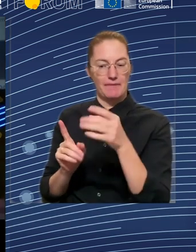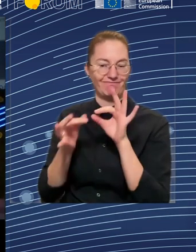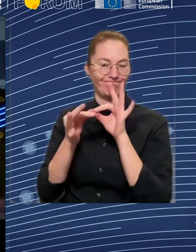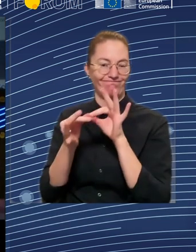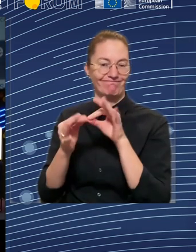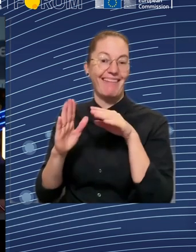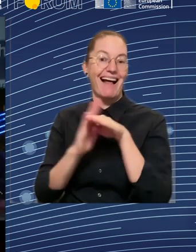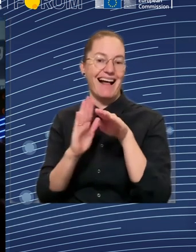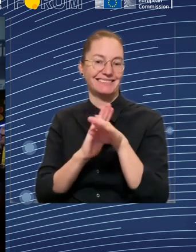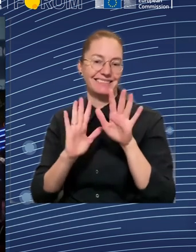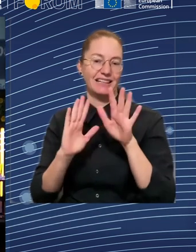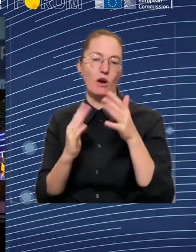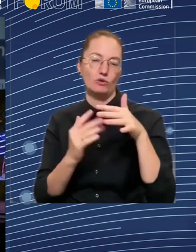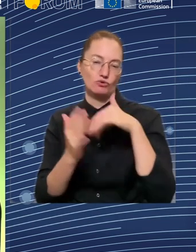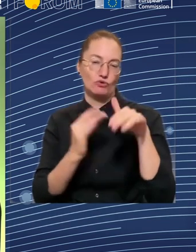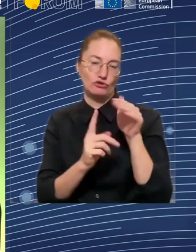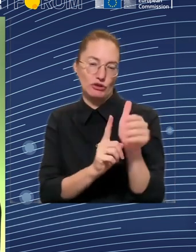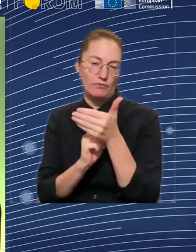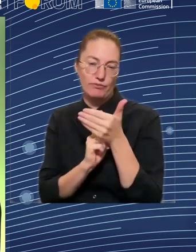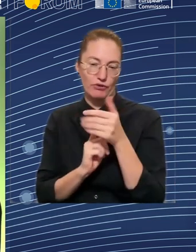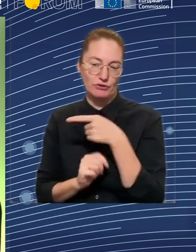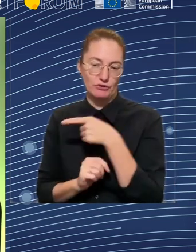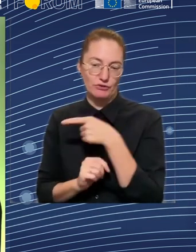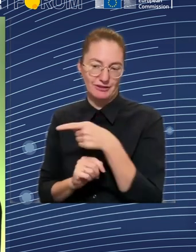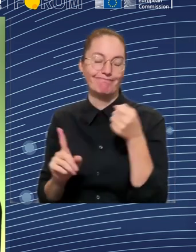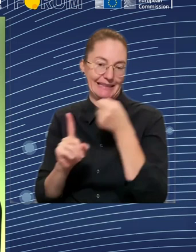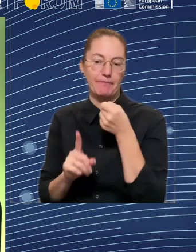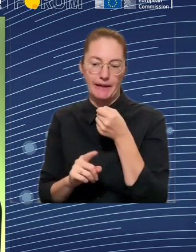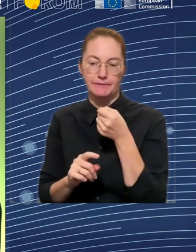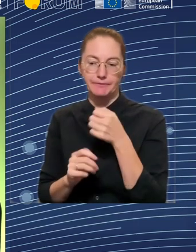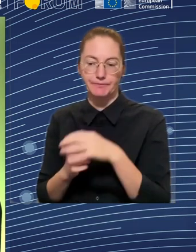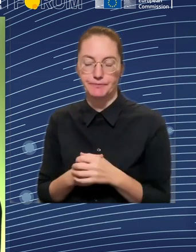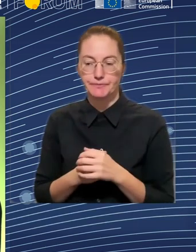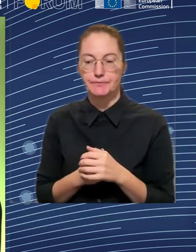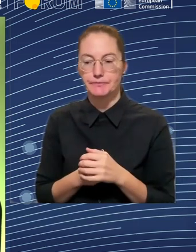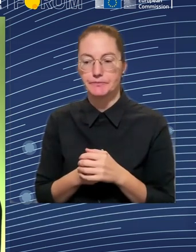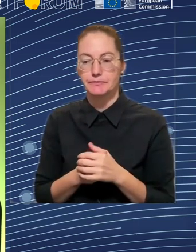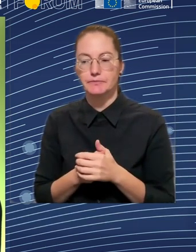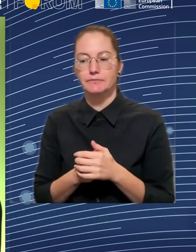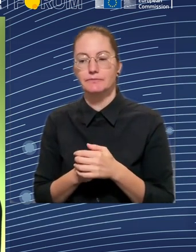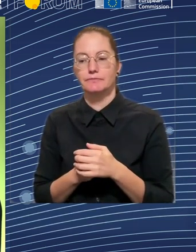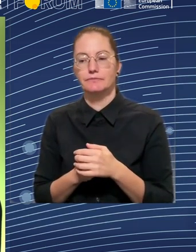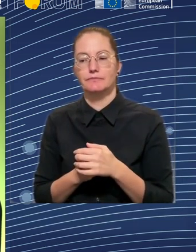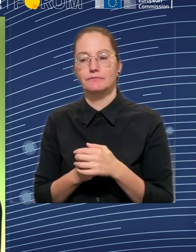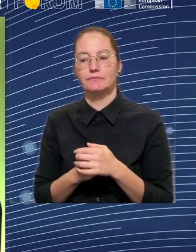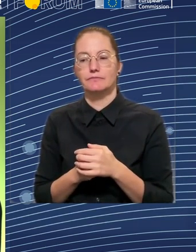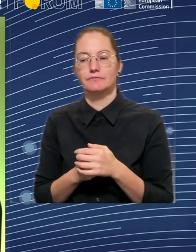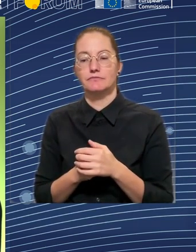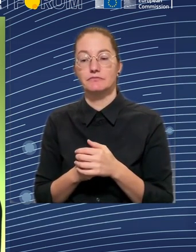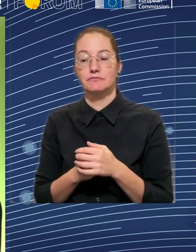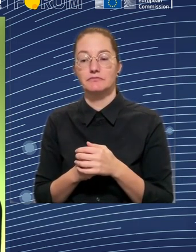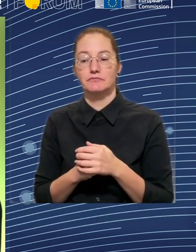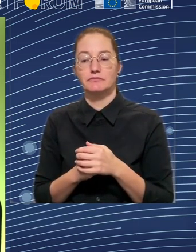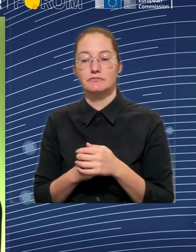Okay. Who would like to put their hands up first to try and tackle that complicated question? I can try.